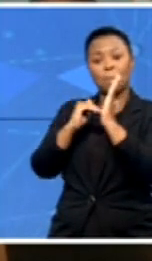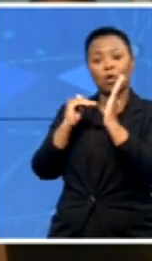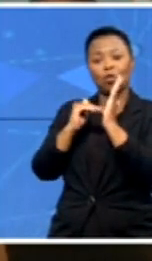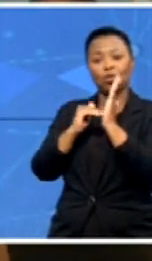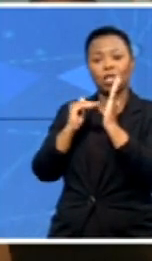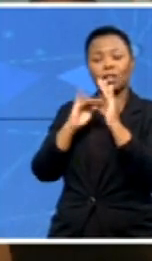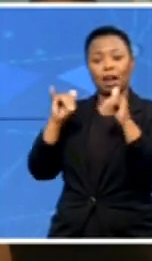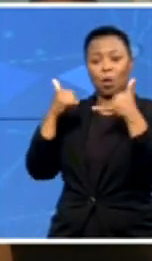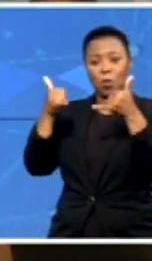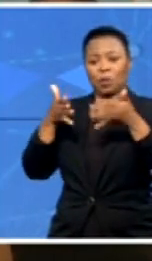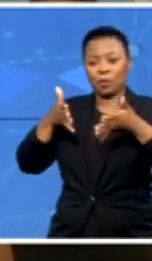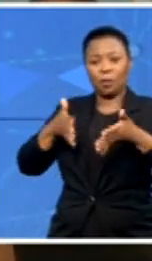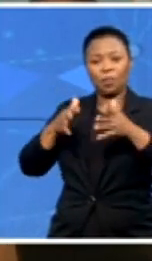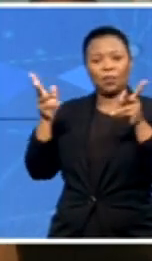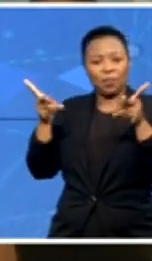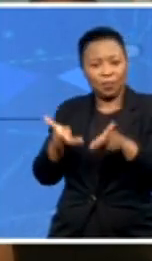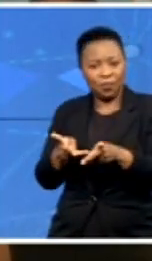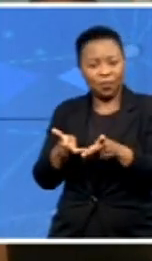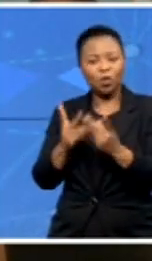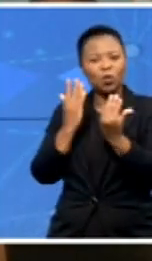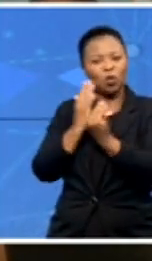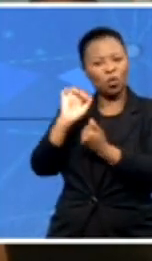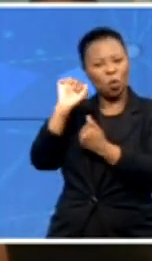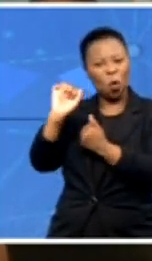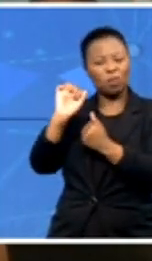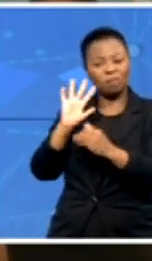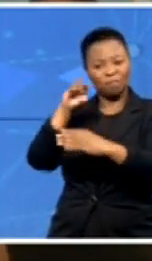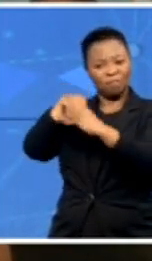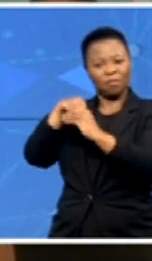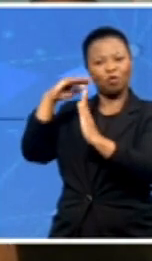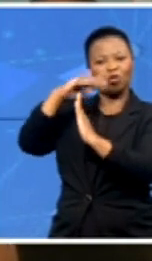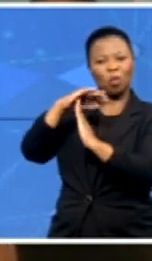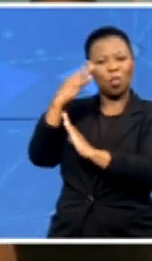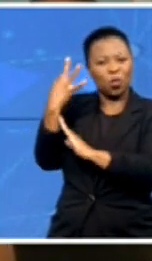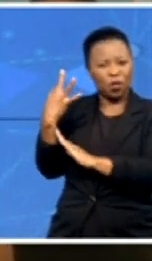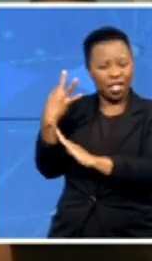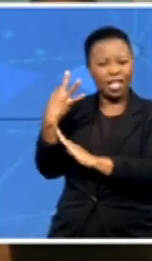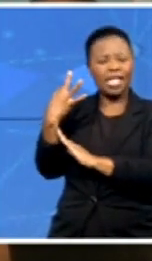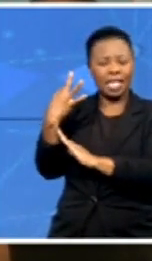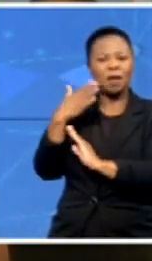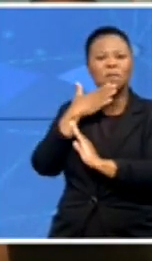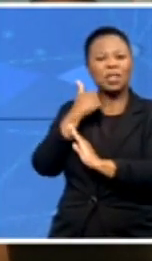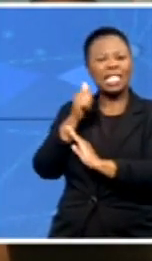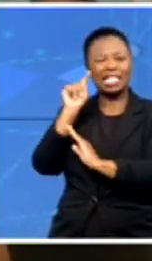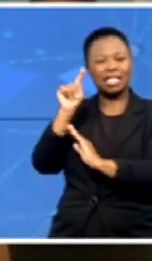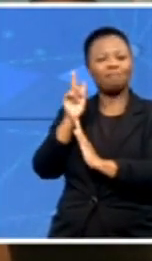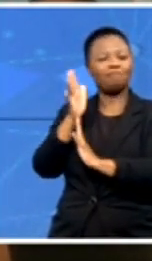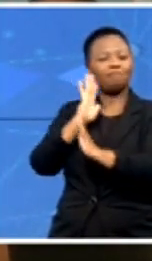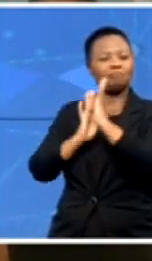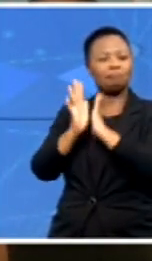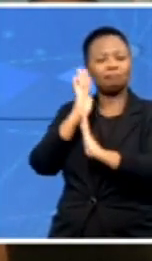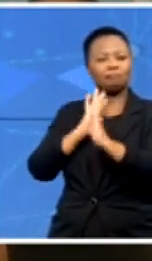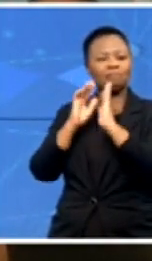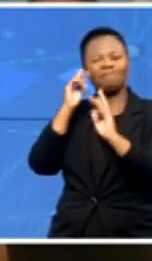your school was also among the top three. Just give us the perspective of we know that